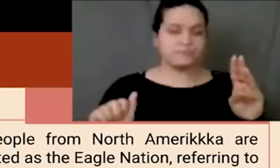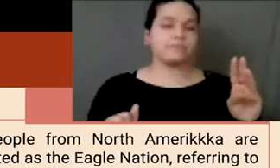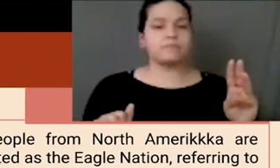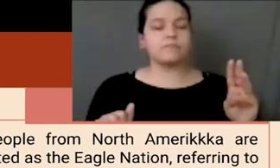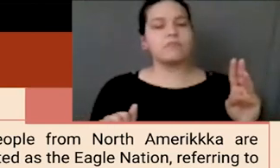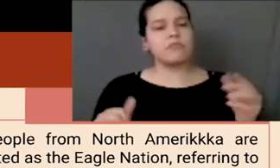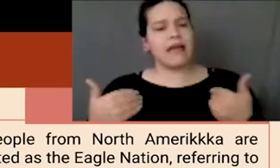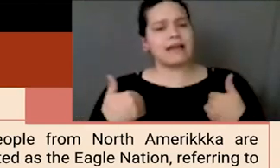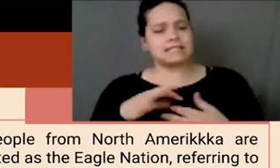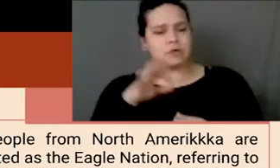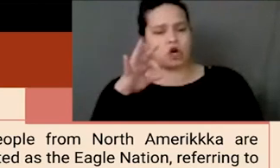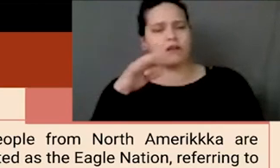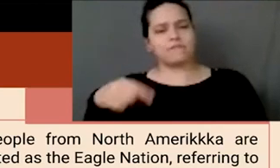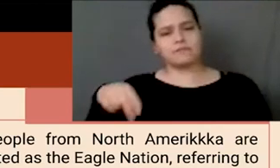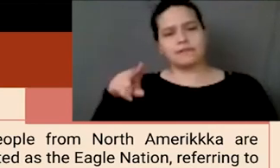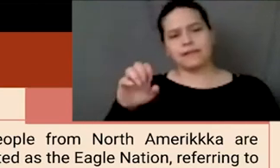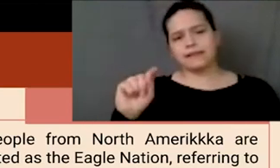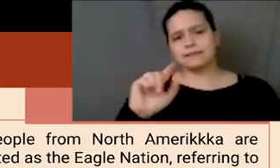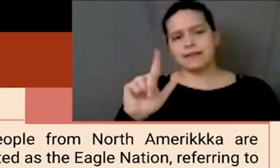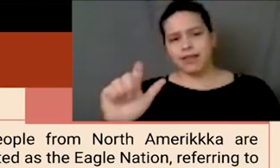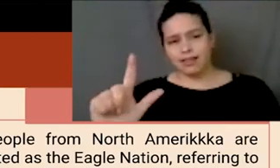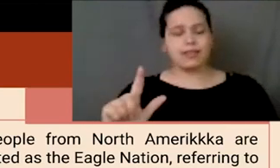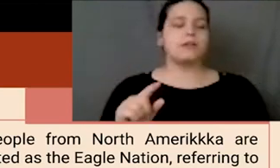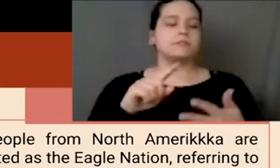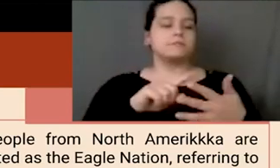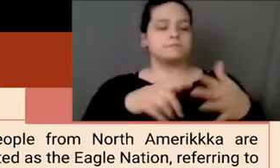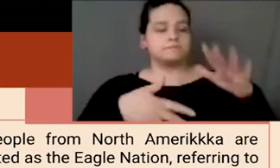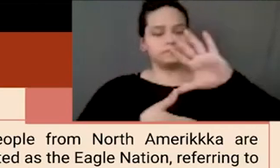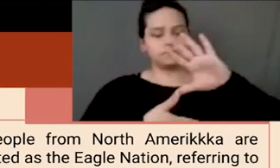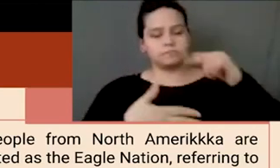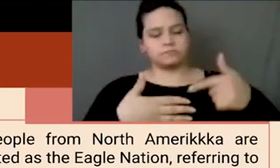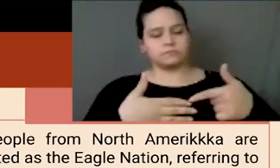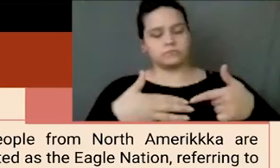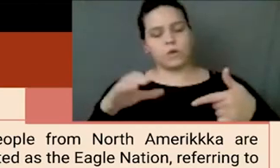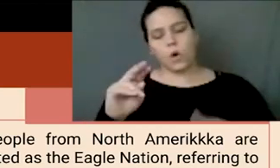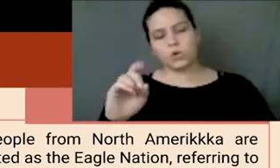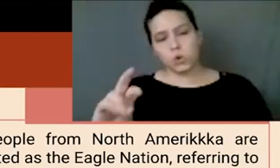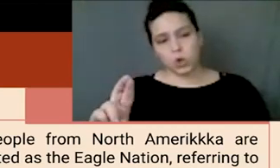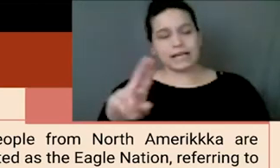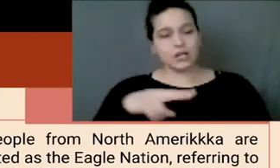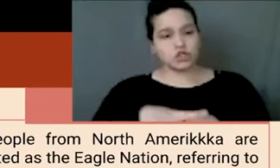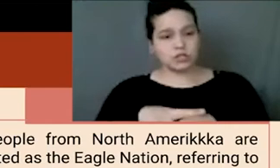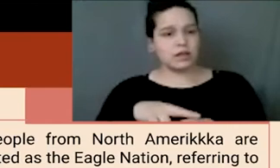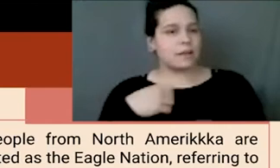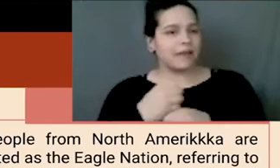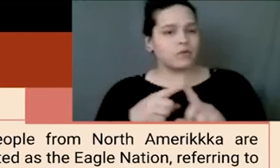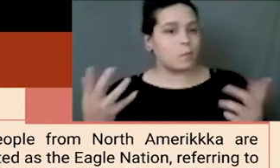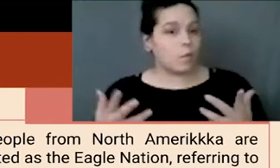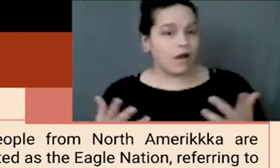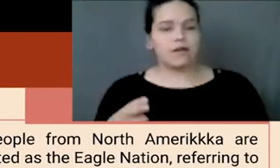And in the Condor Nation, it is comprised by Colombia, Venezuela,